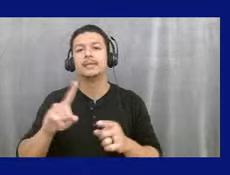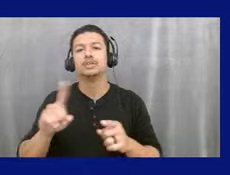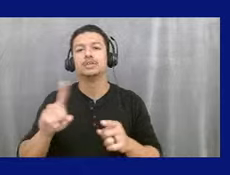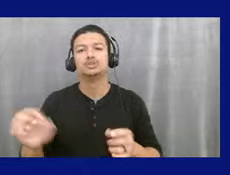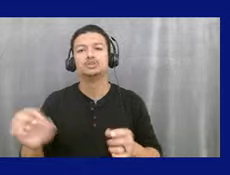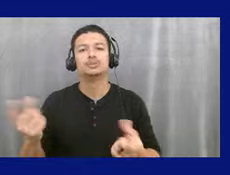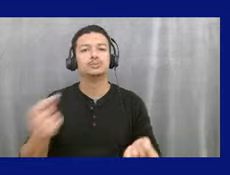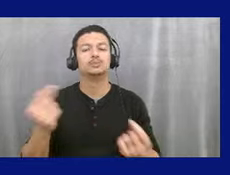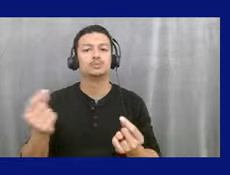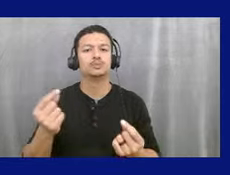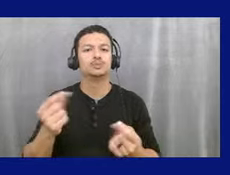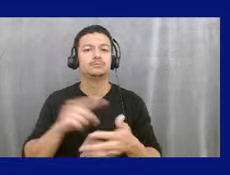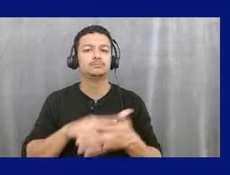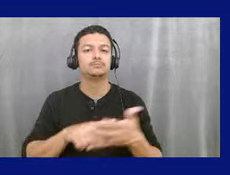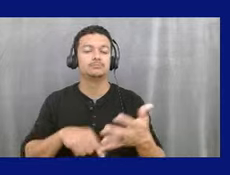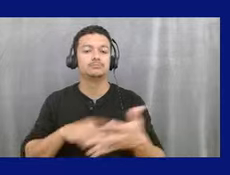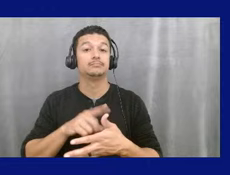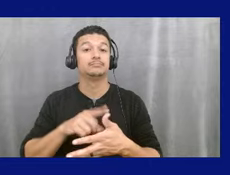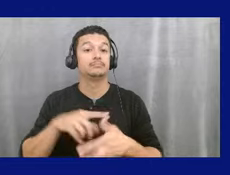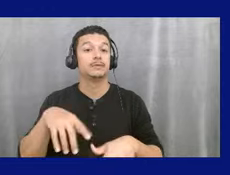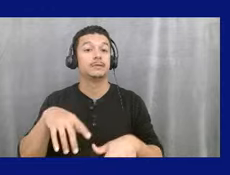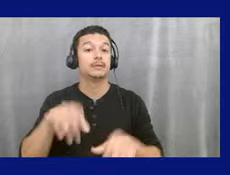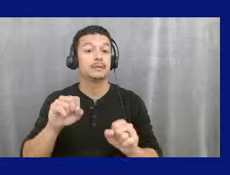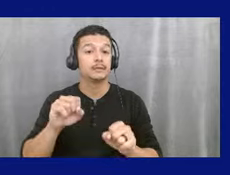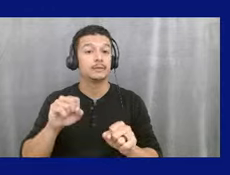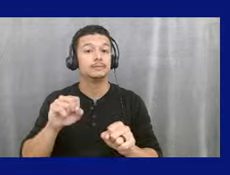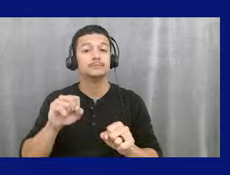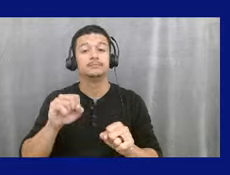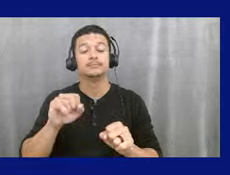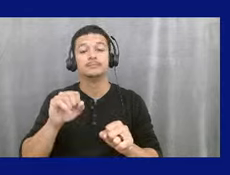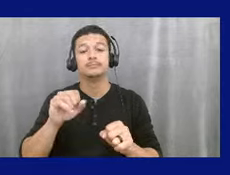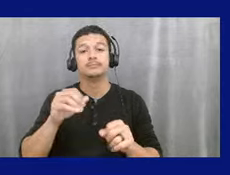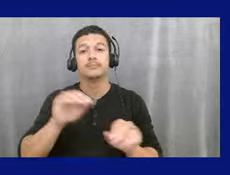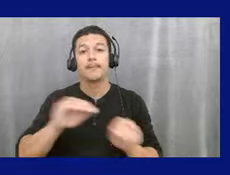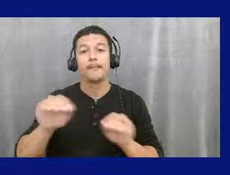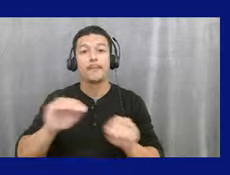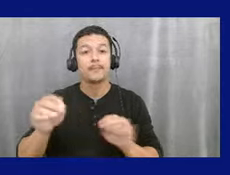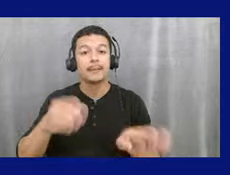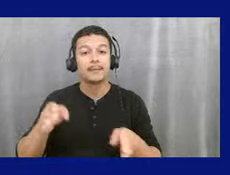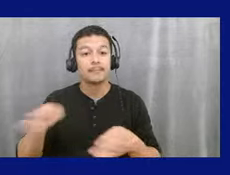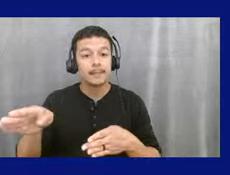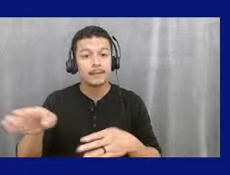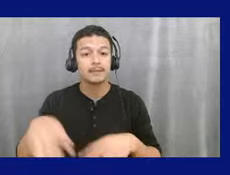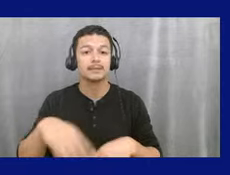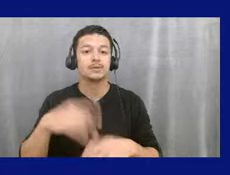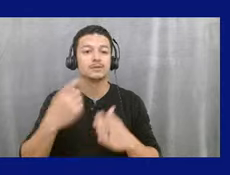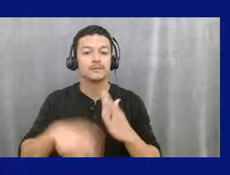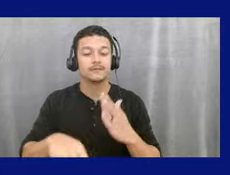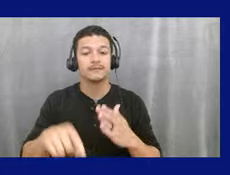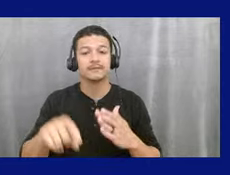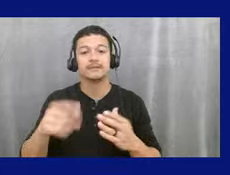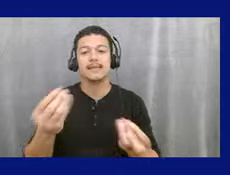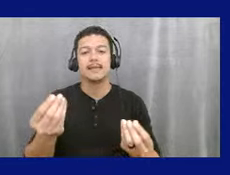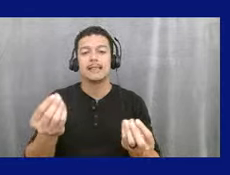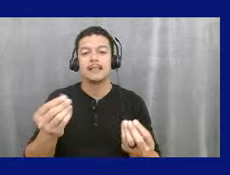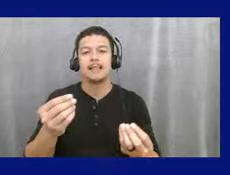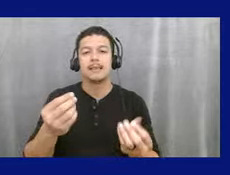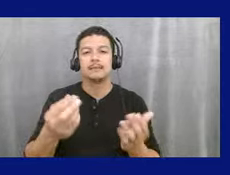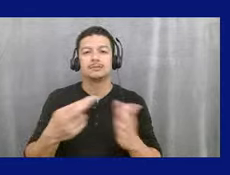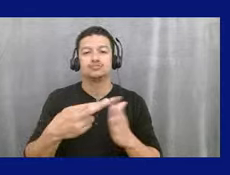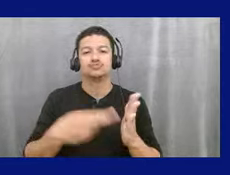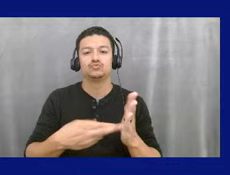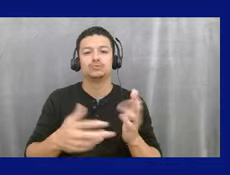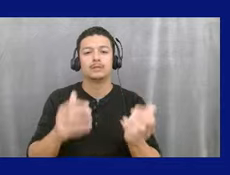um, adopted, updated mobility plans, mobility fees, landscape regulations, updates, um,